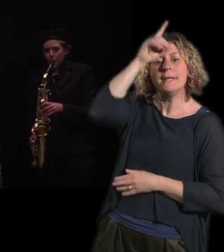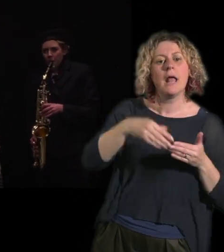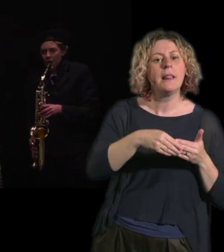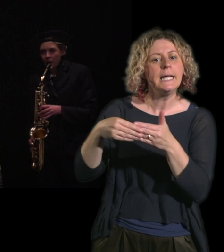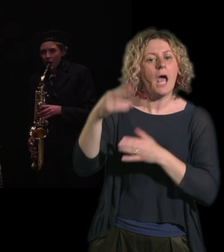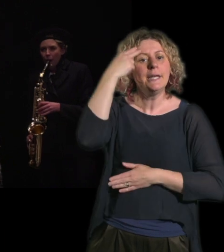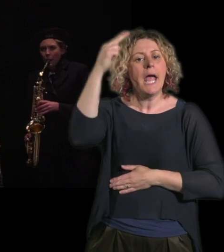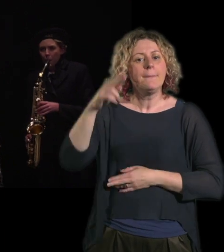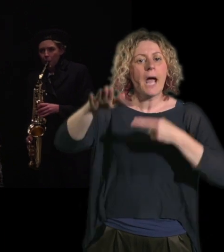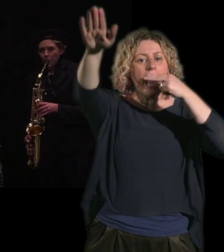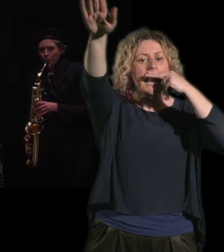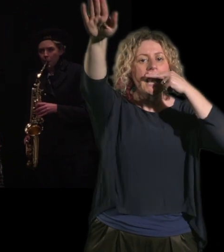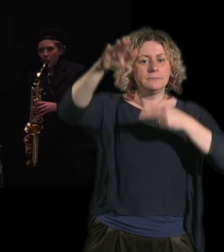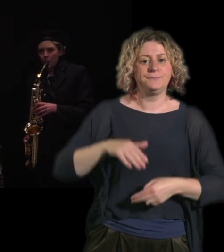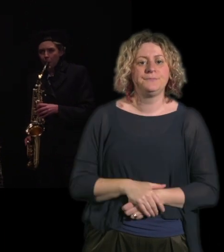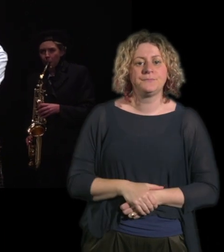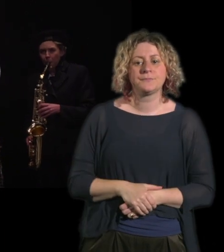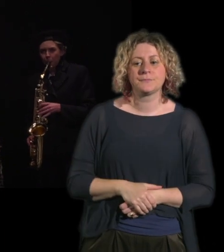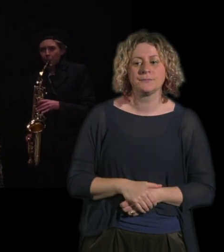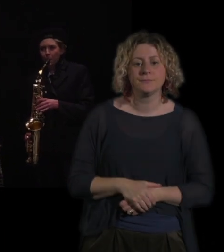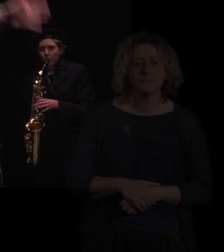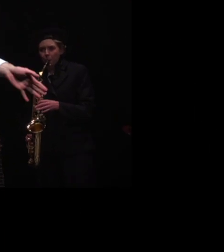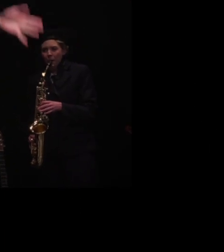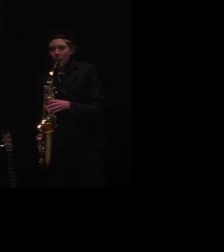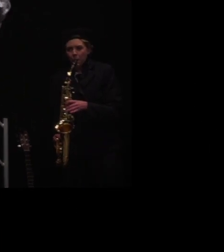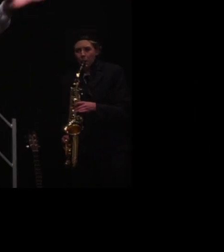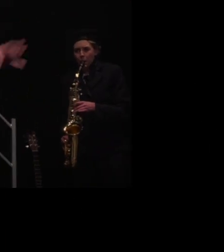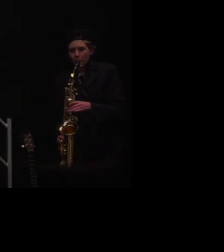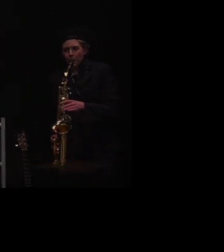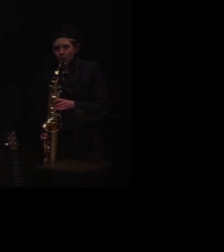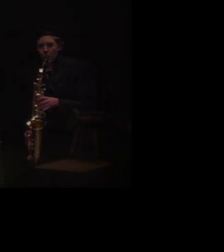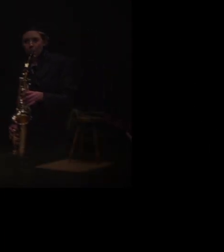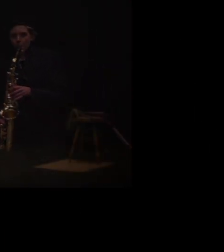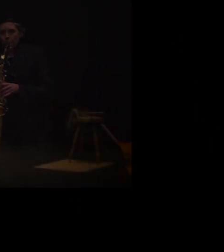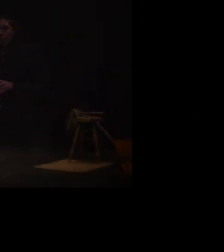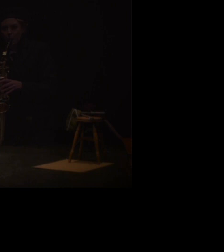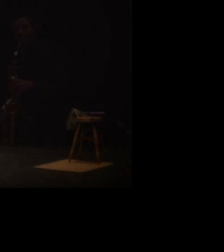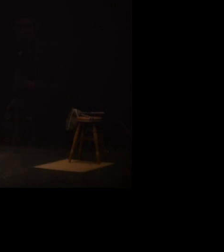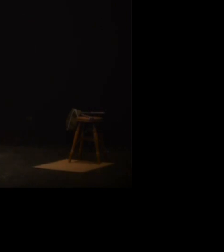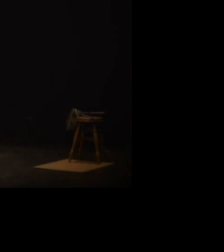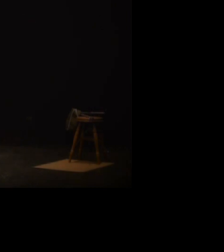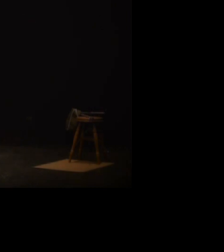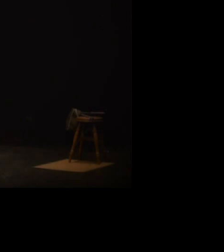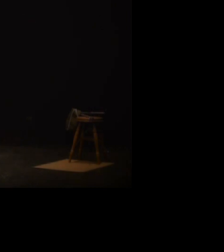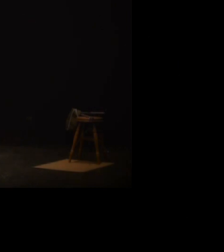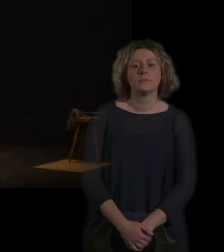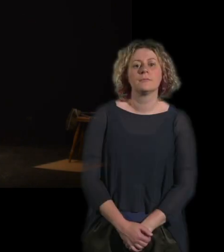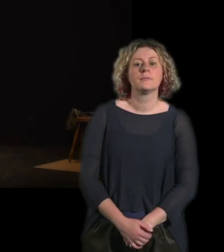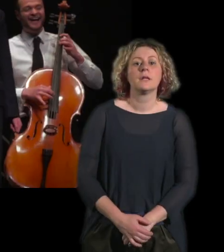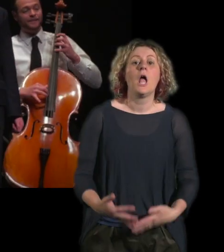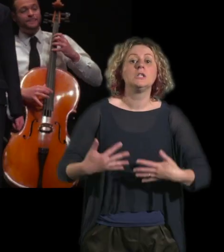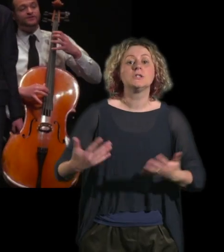your order. Take a close look. He's the Führer. He's a master of disguise. He's Scooby-Doo-Doo to